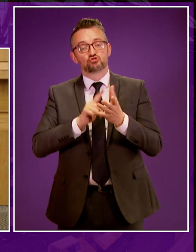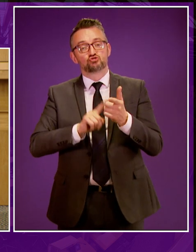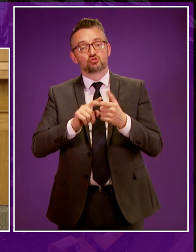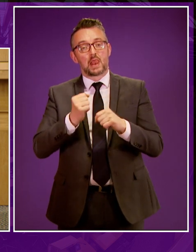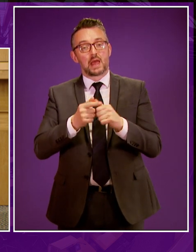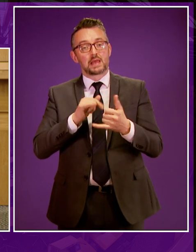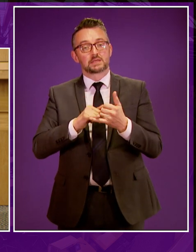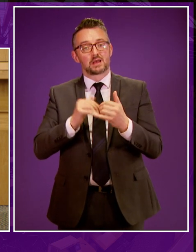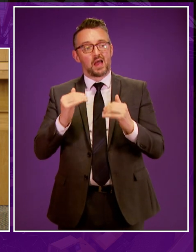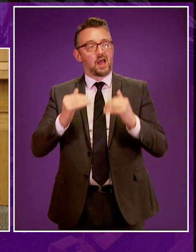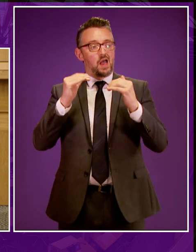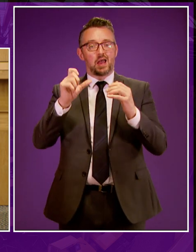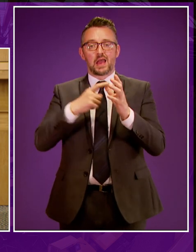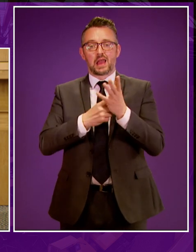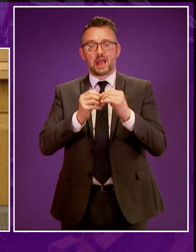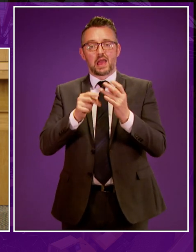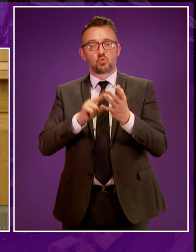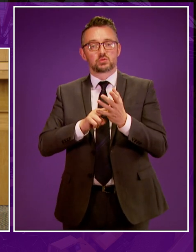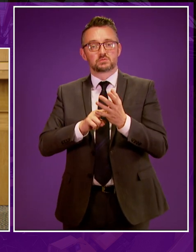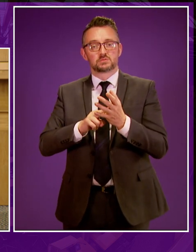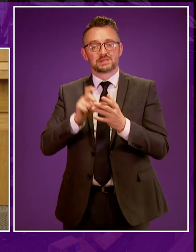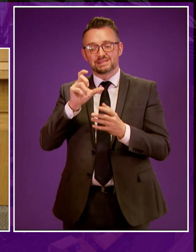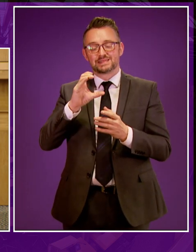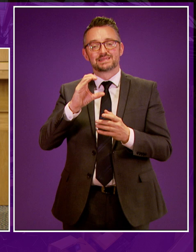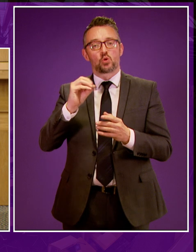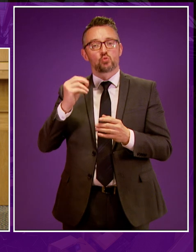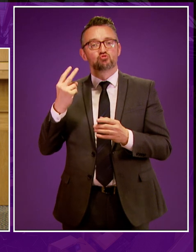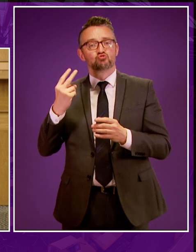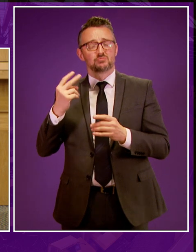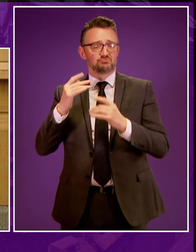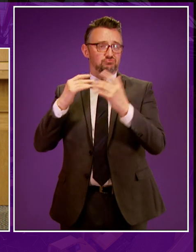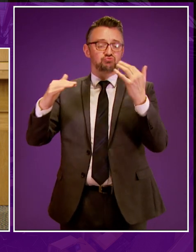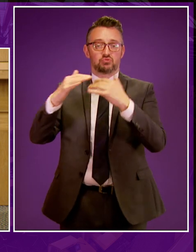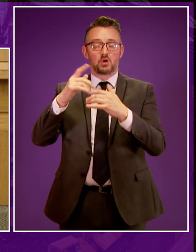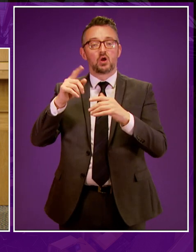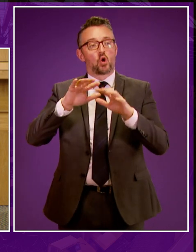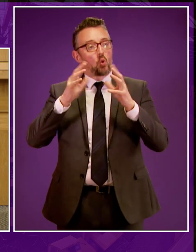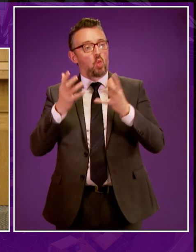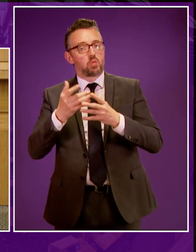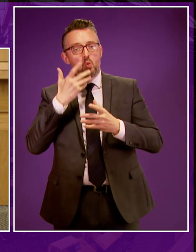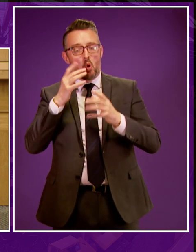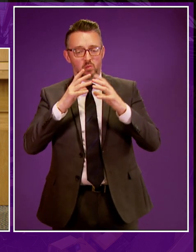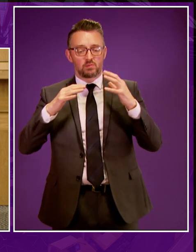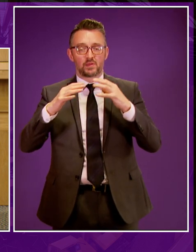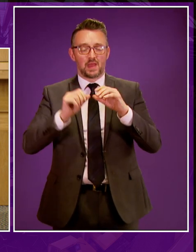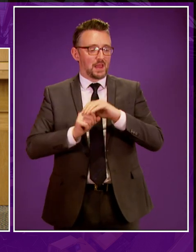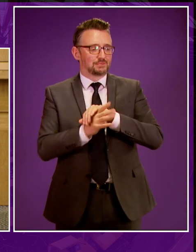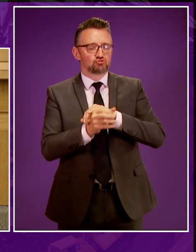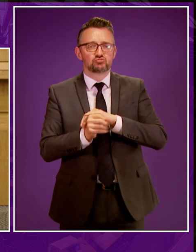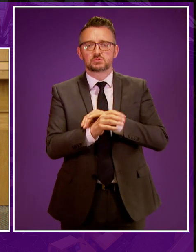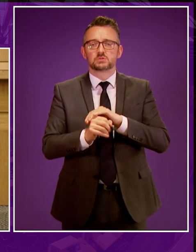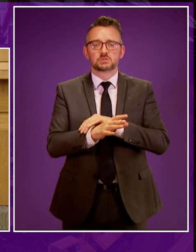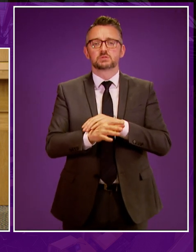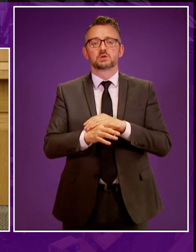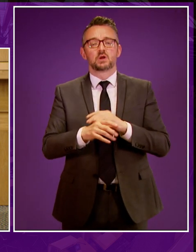carbon energy source emitting large quantities of carbon dioxide and methane. The science of global warming, the mass of our emissions and our